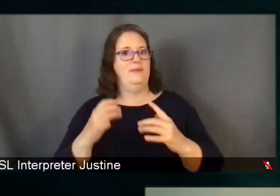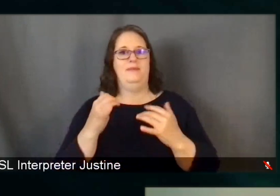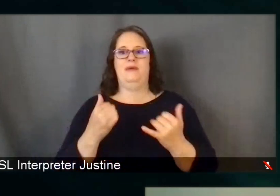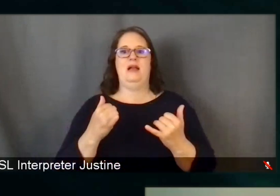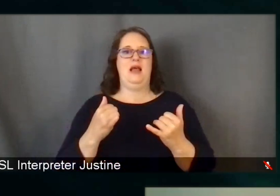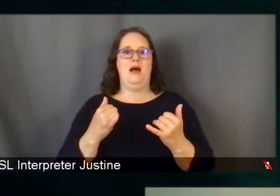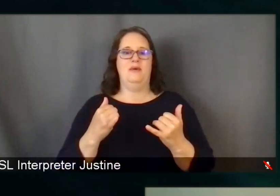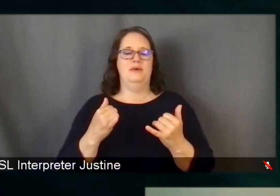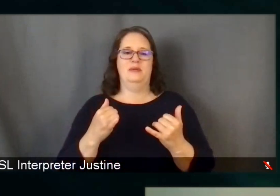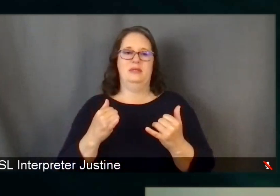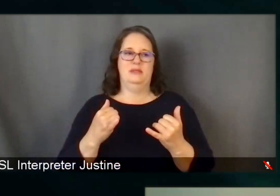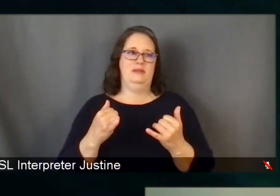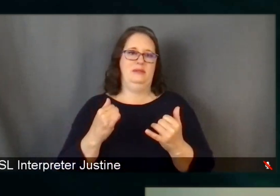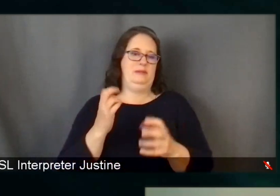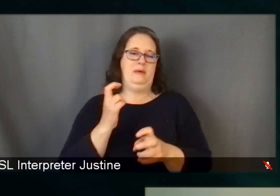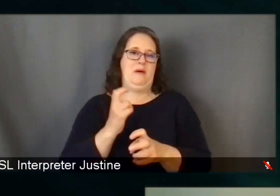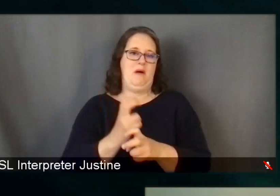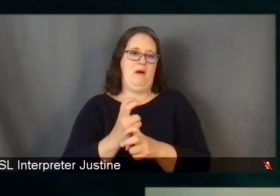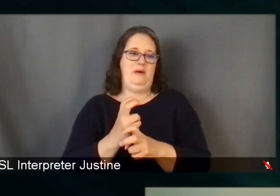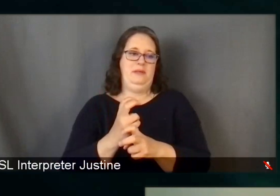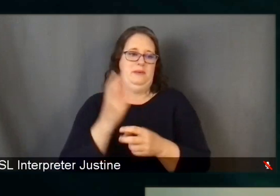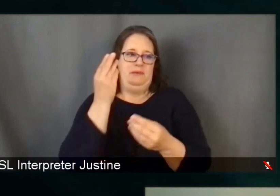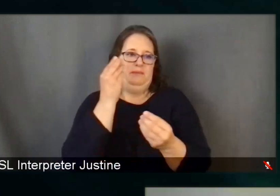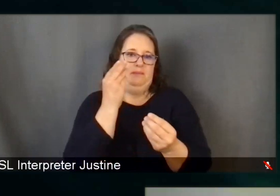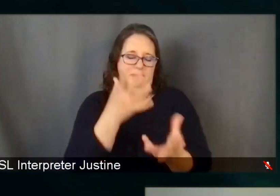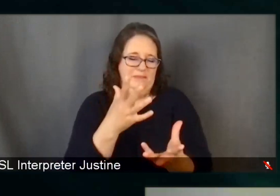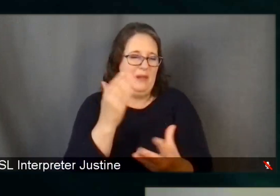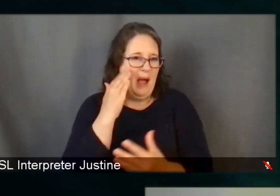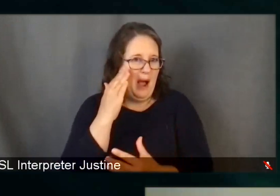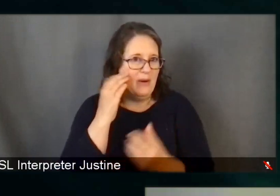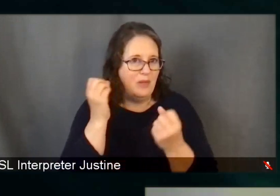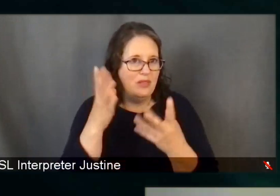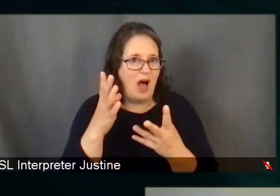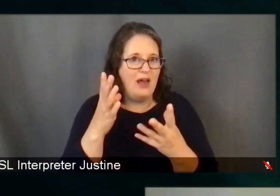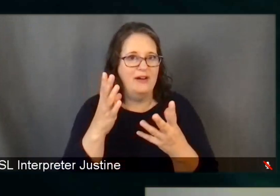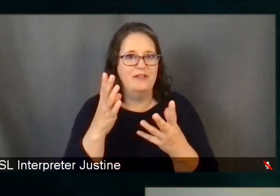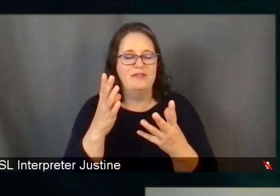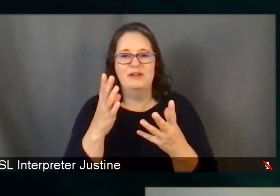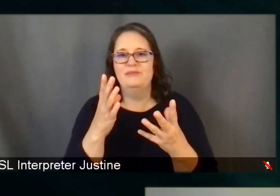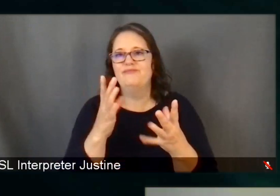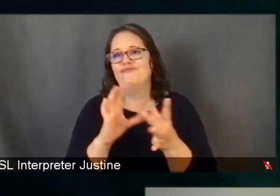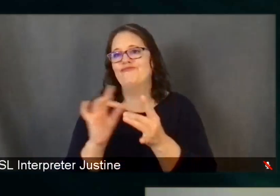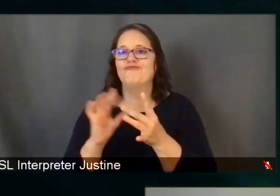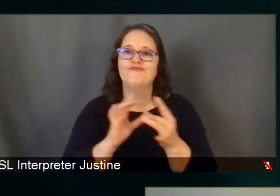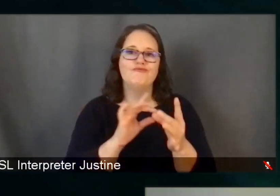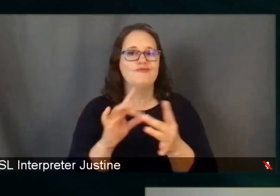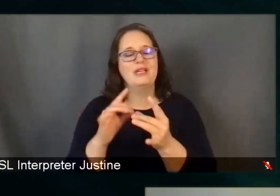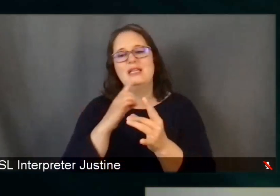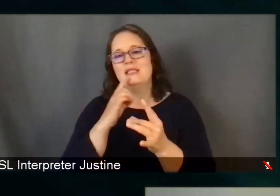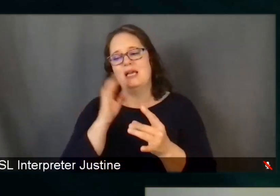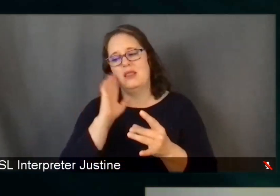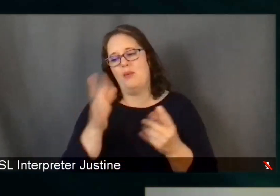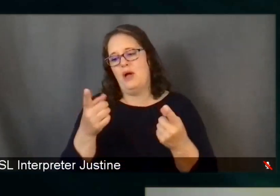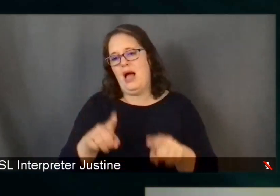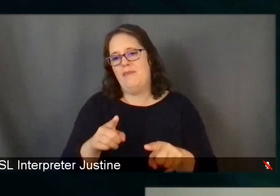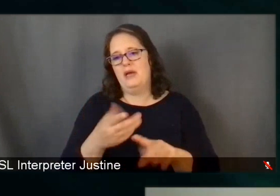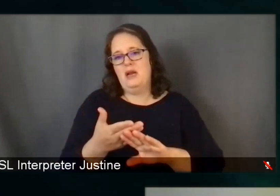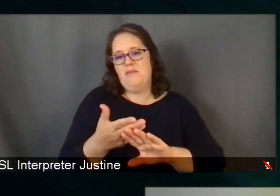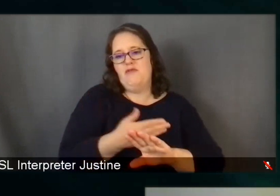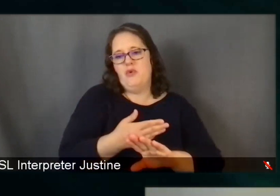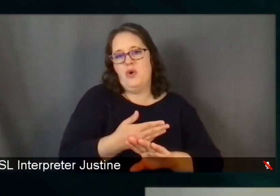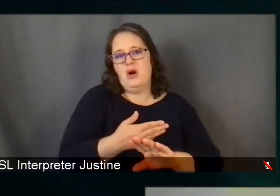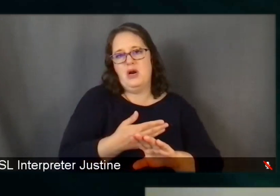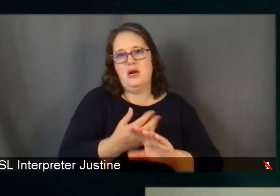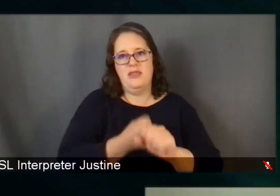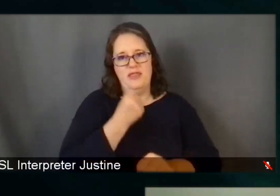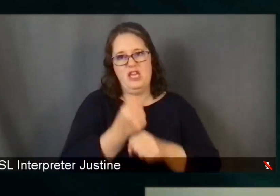I know that there's been a lot of messaging floating around potentially saying that it may happen toward the end of this year, but we'll just